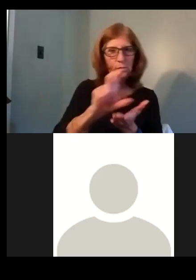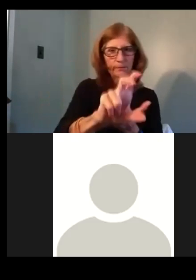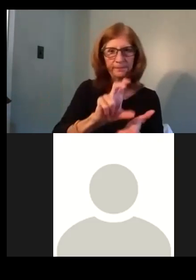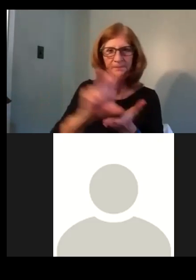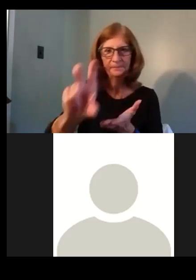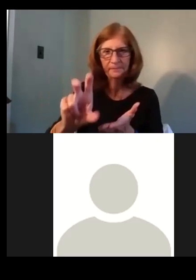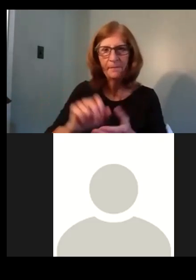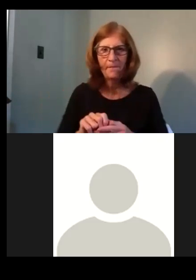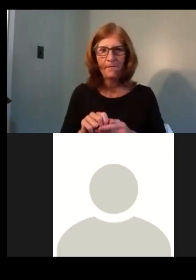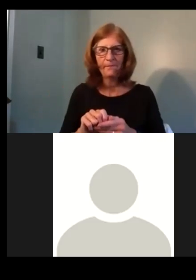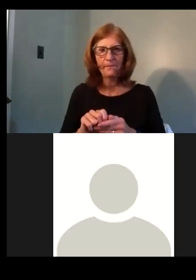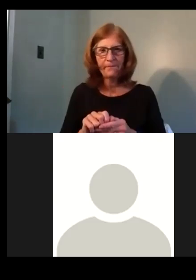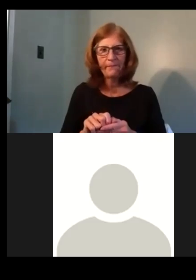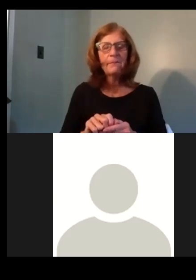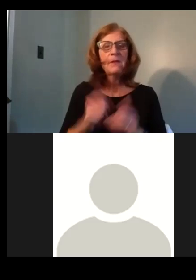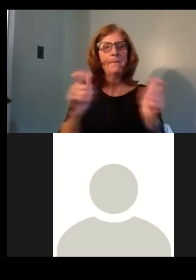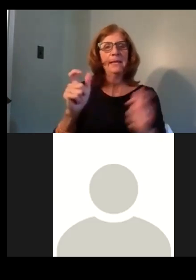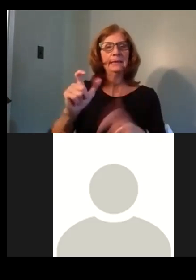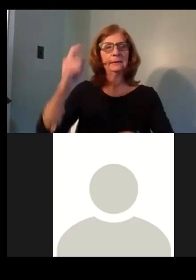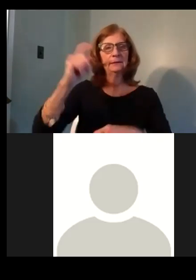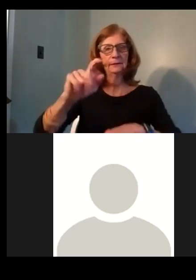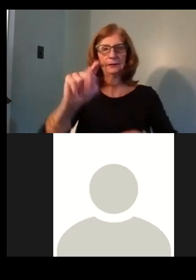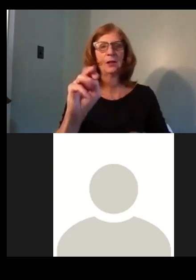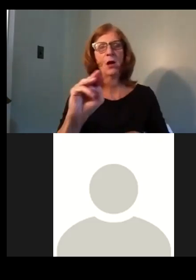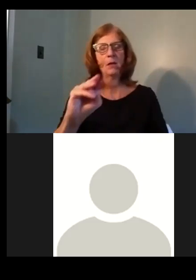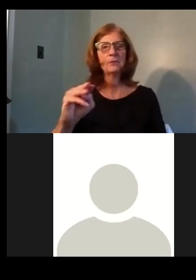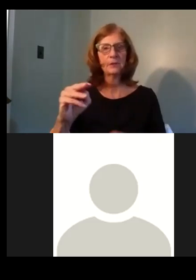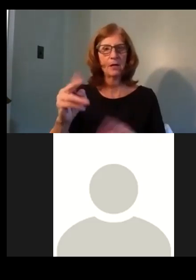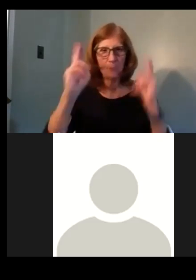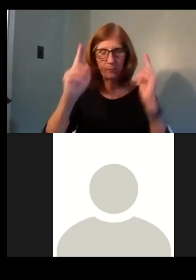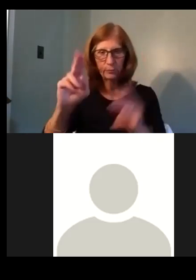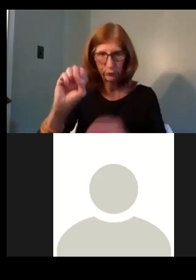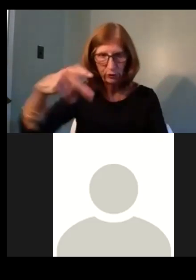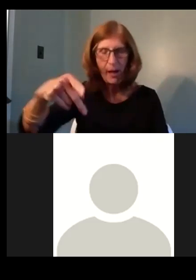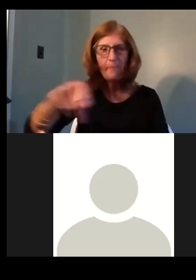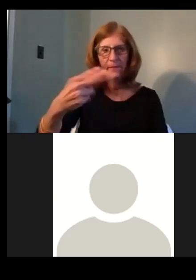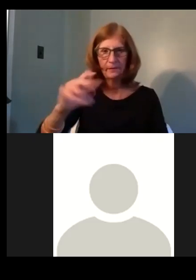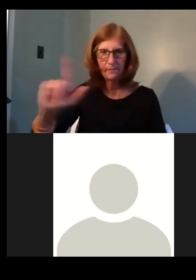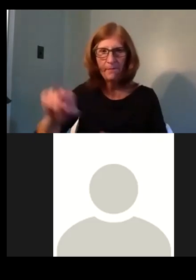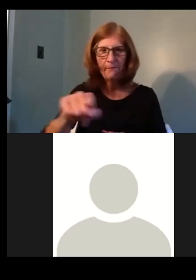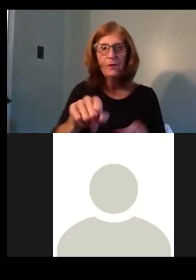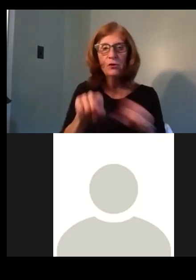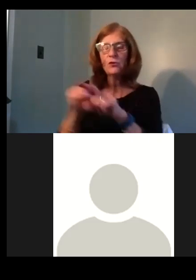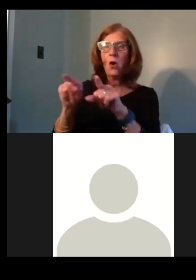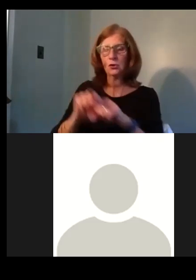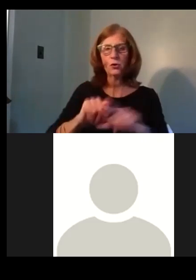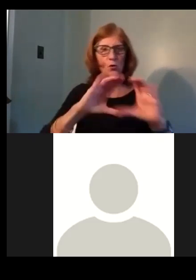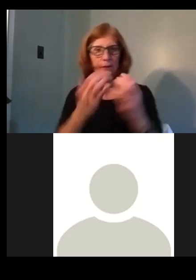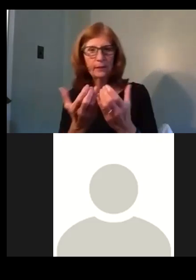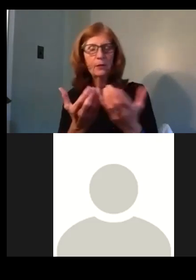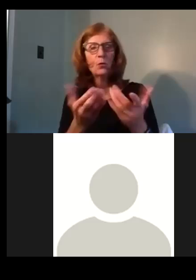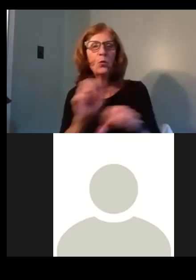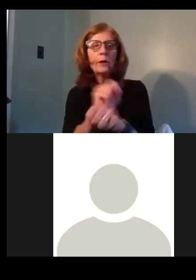um, Big Tom's Barbershop in the Hill. Uh, Larimer Consensus Group is working with a developer